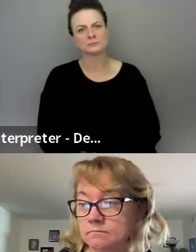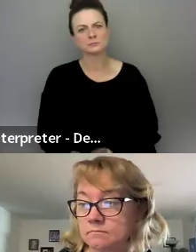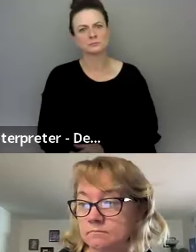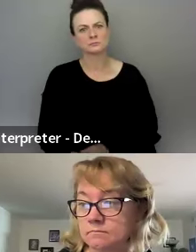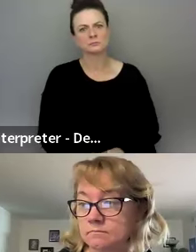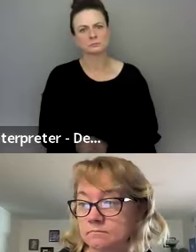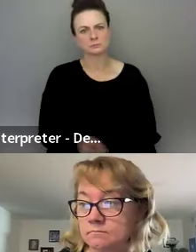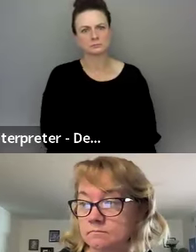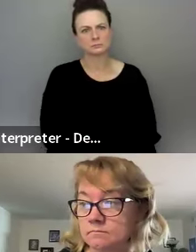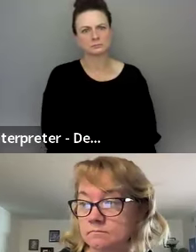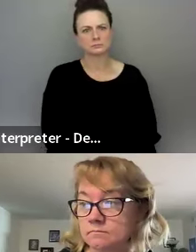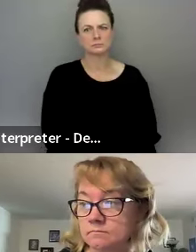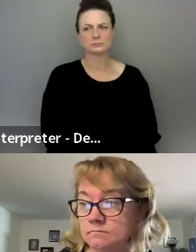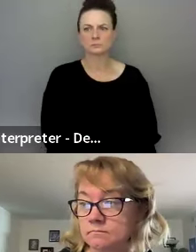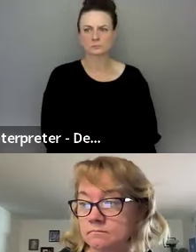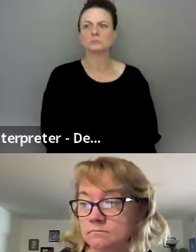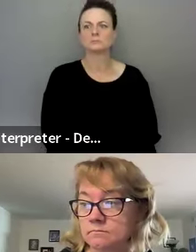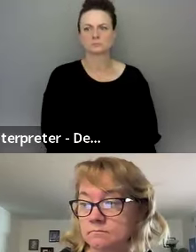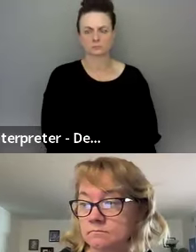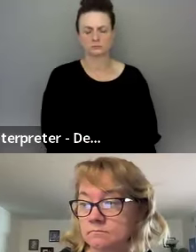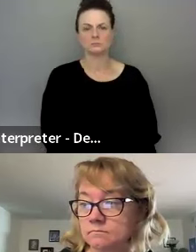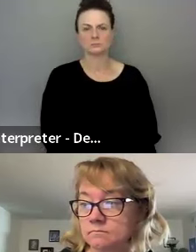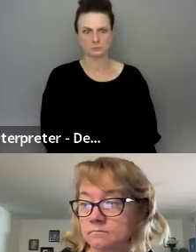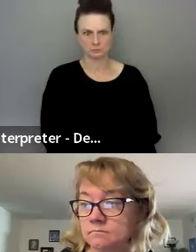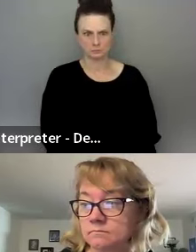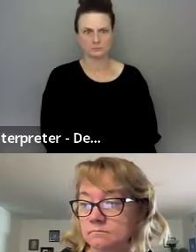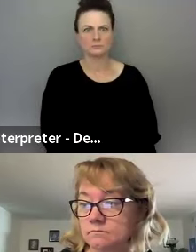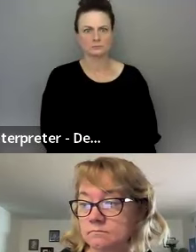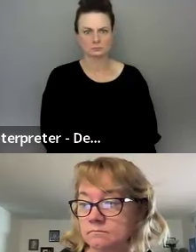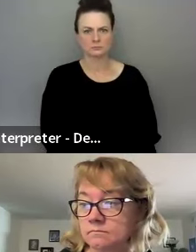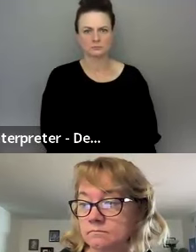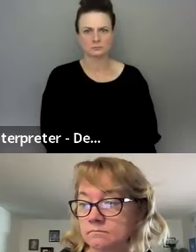Next time we'll have, we'll meet on October 17th.